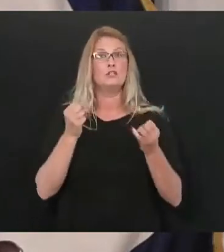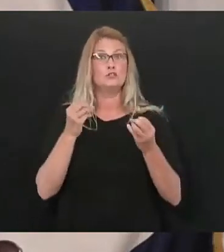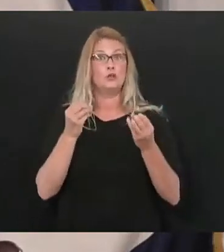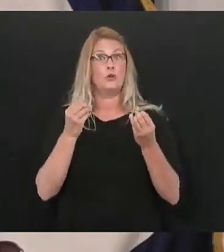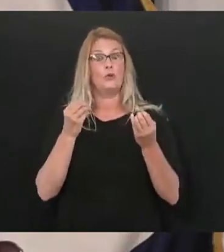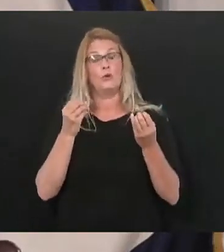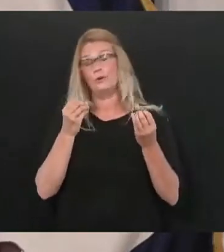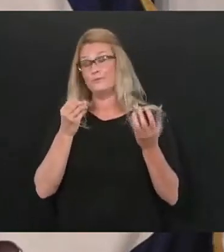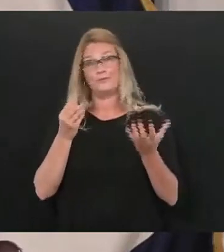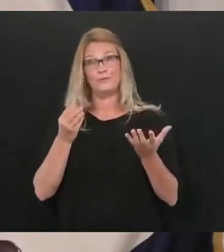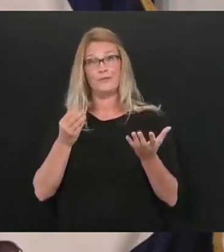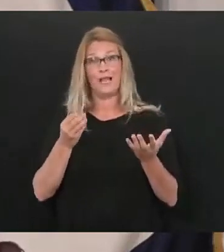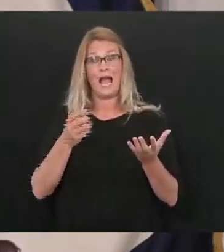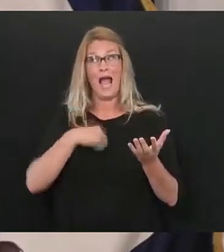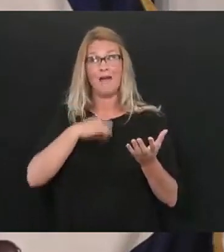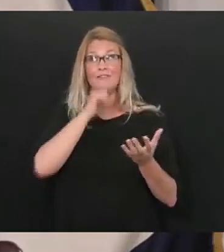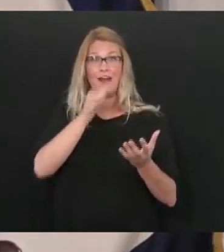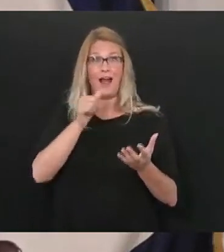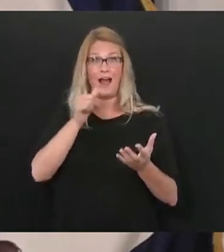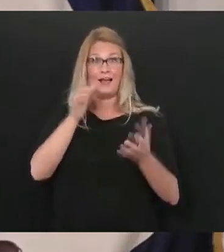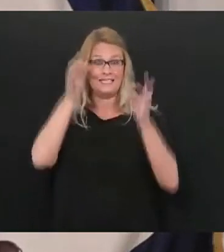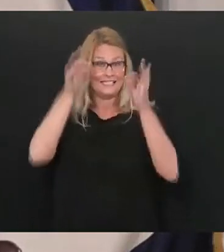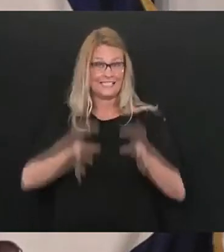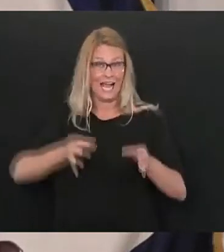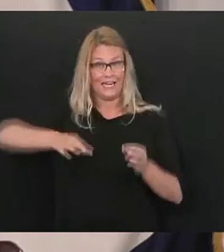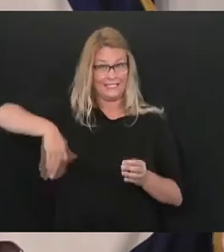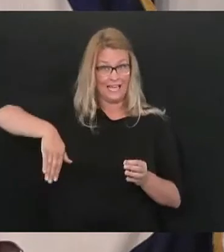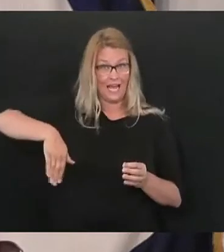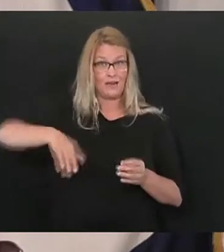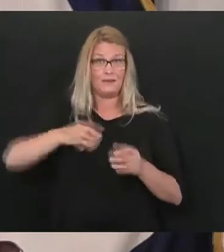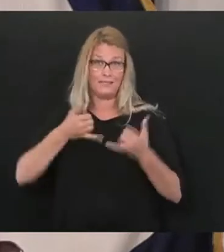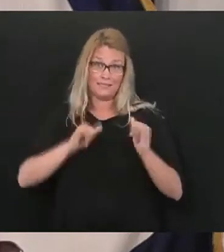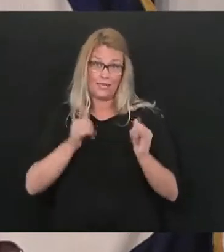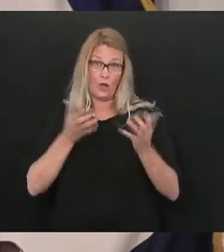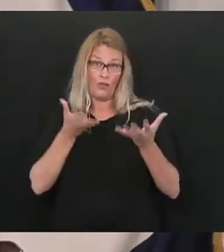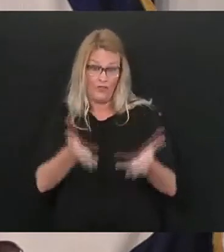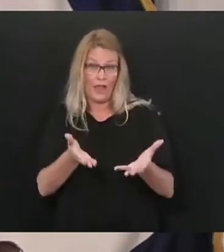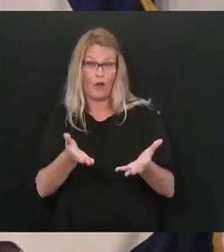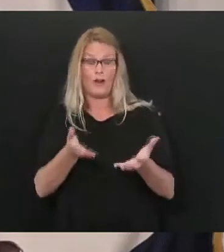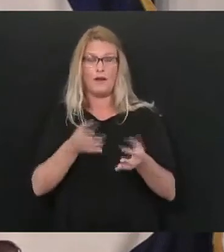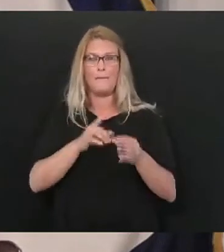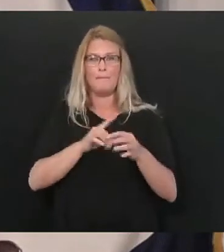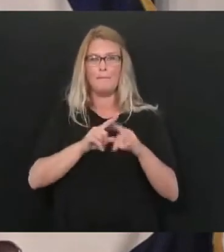Mark it has not left the table and you know we will